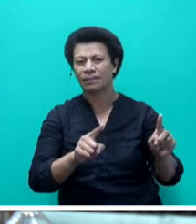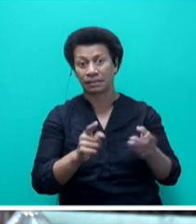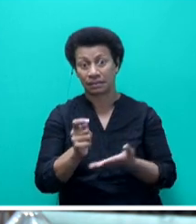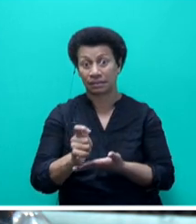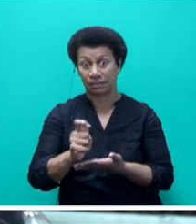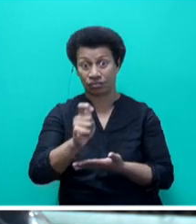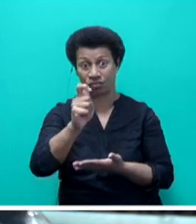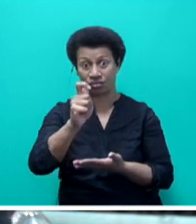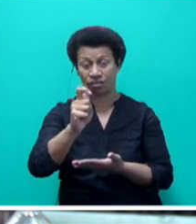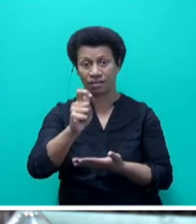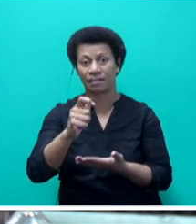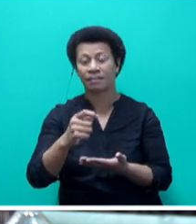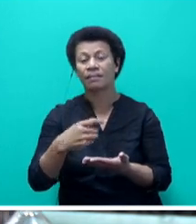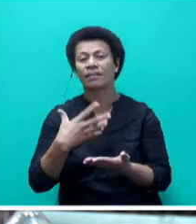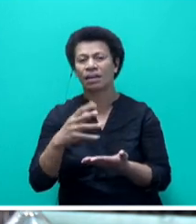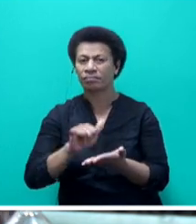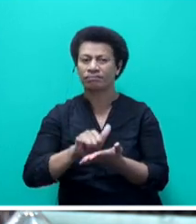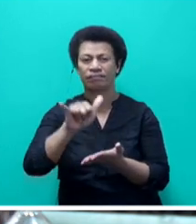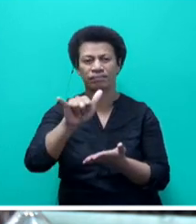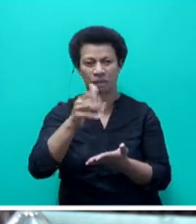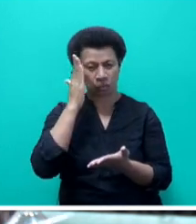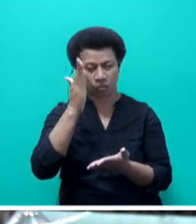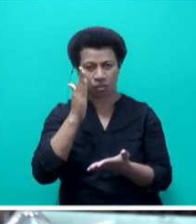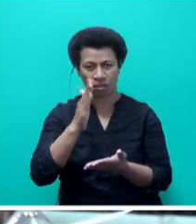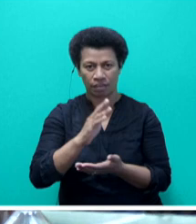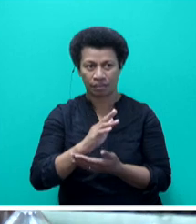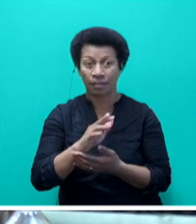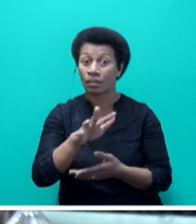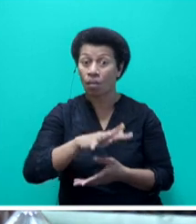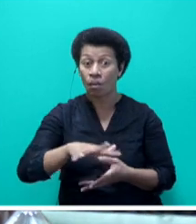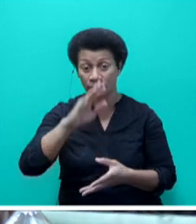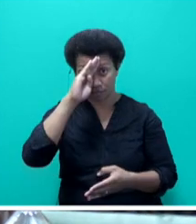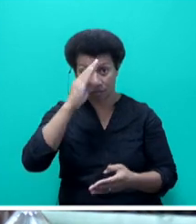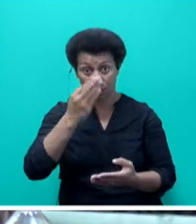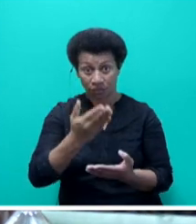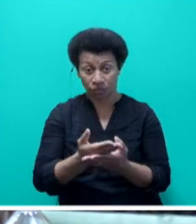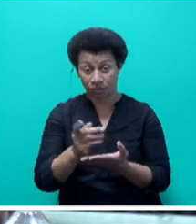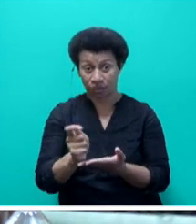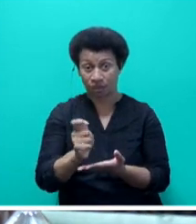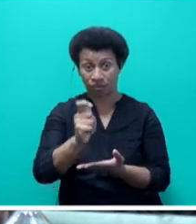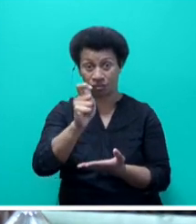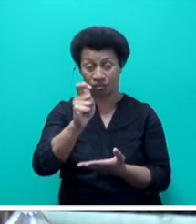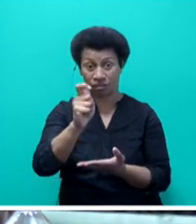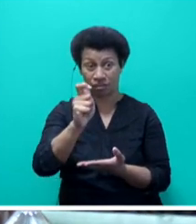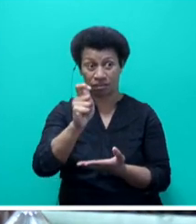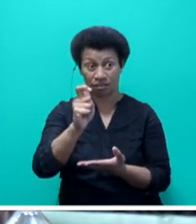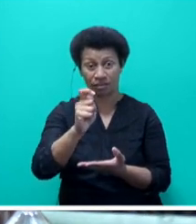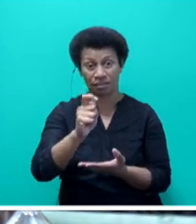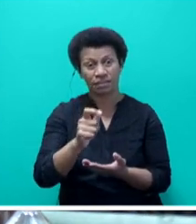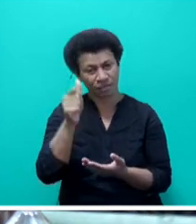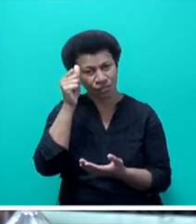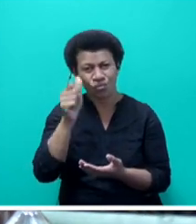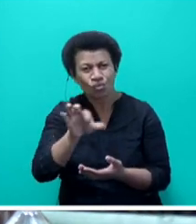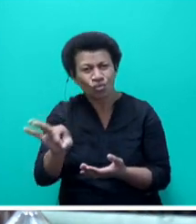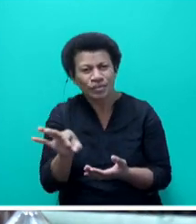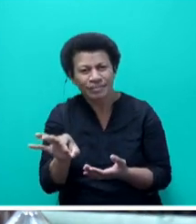School, and Advanced Aviation Training. Sir, those students who are in TELS studies and who are currently not on the TELS